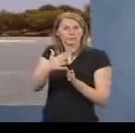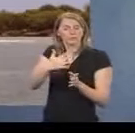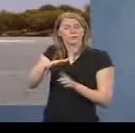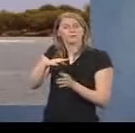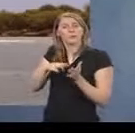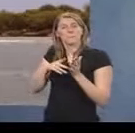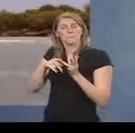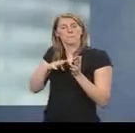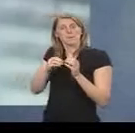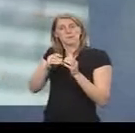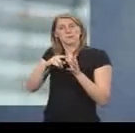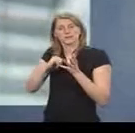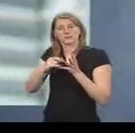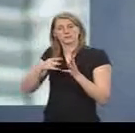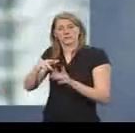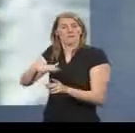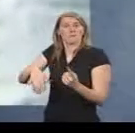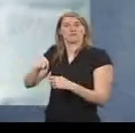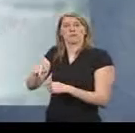area.